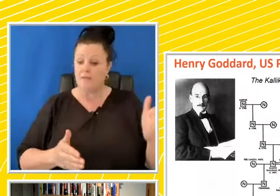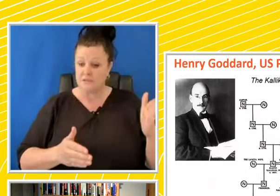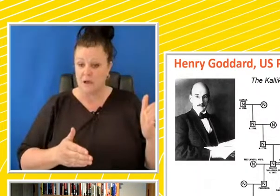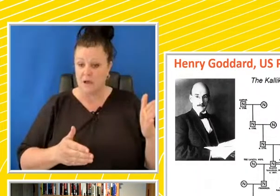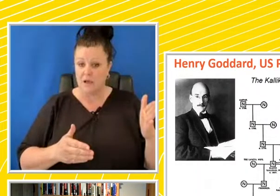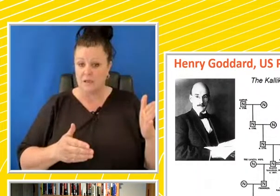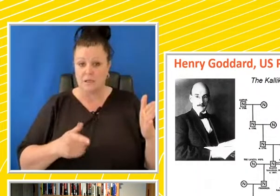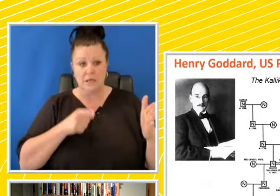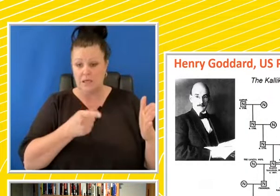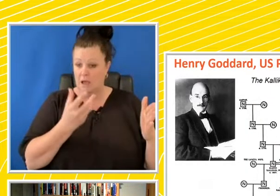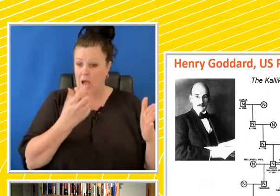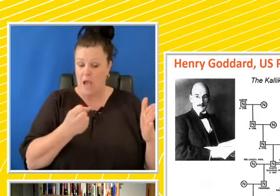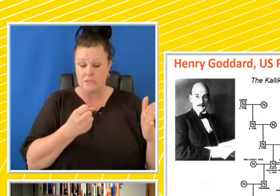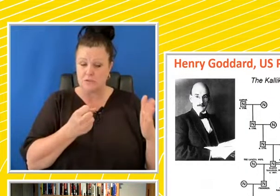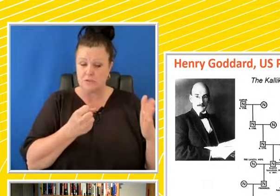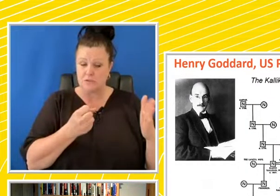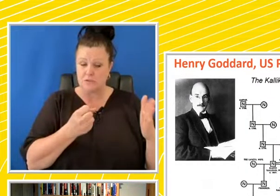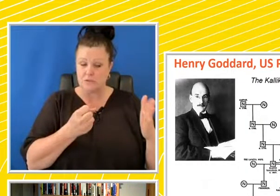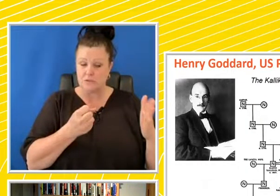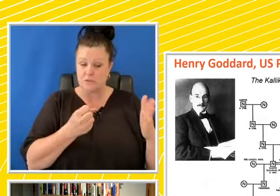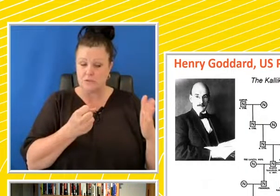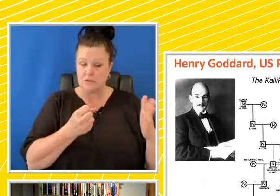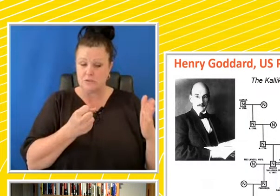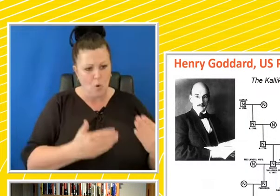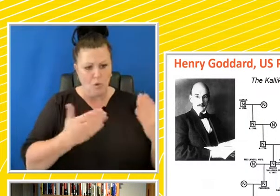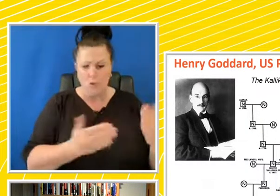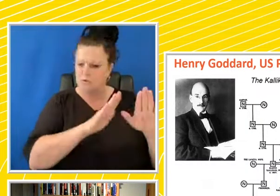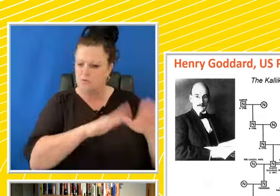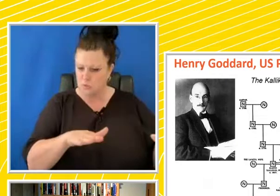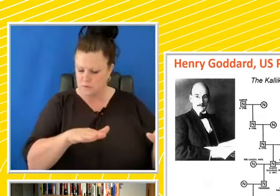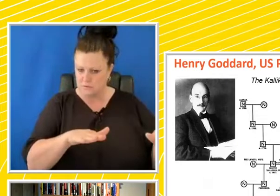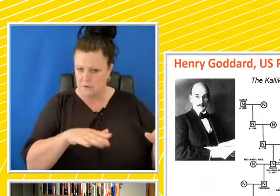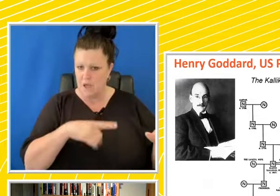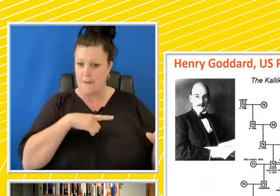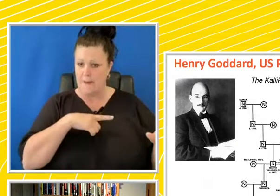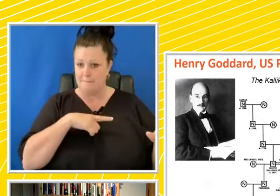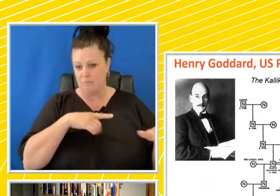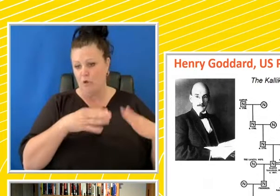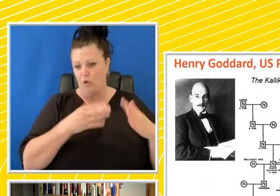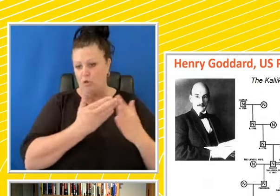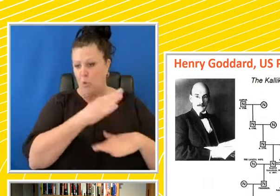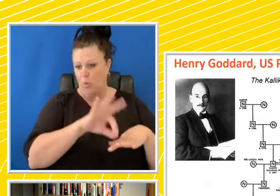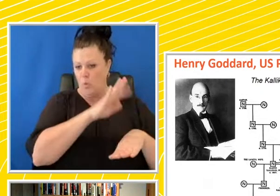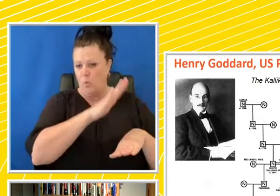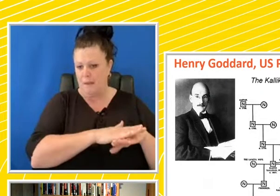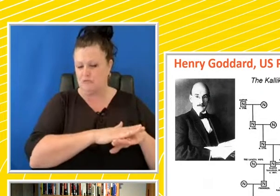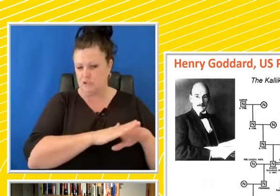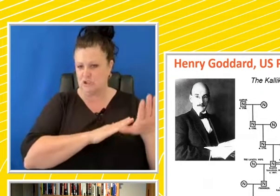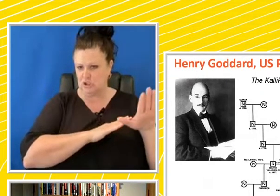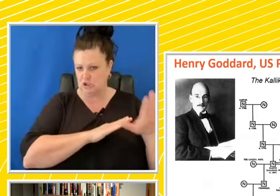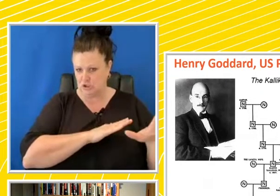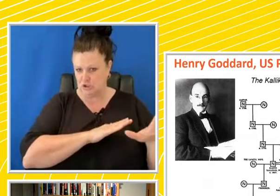upright, worthy children because of the birth of